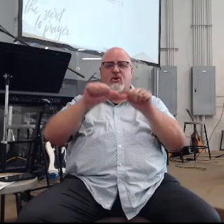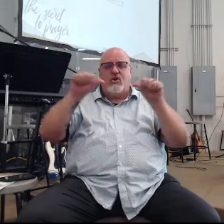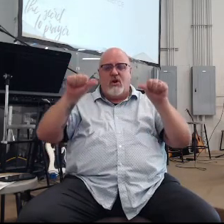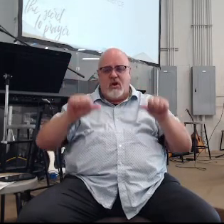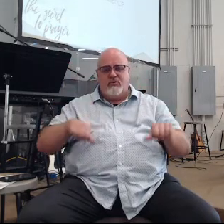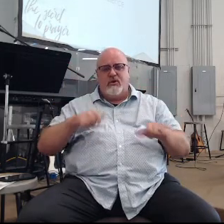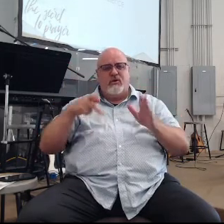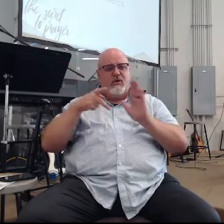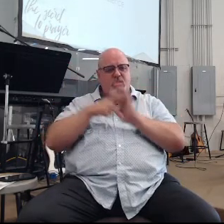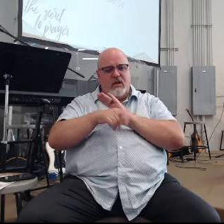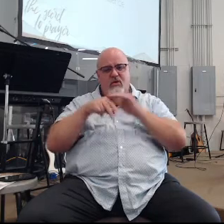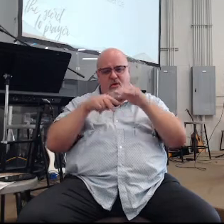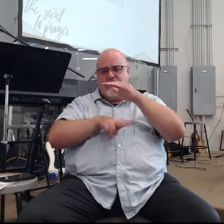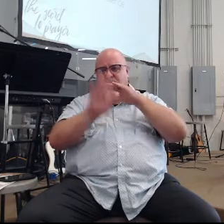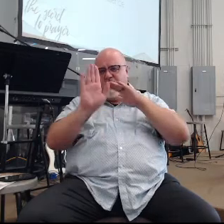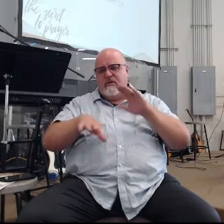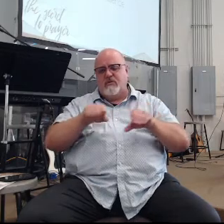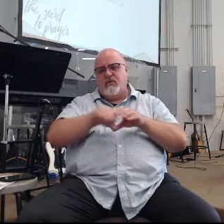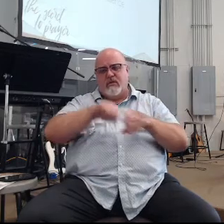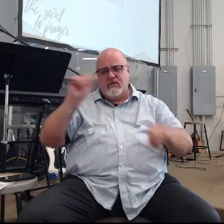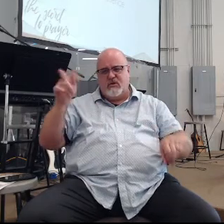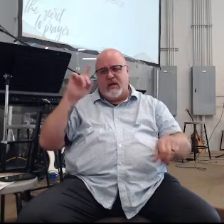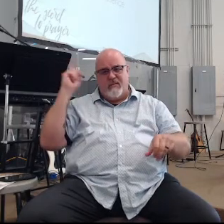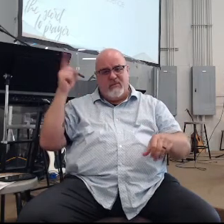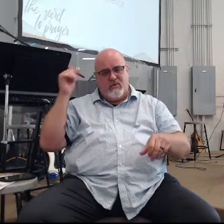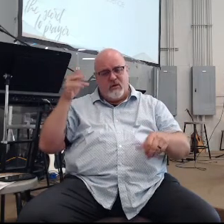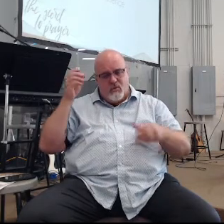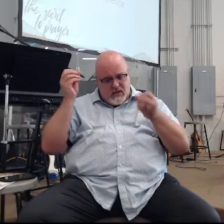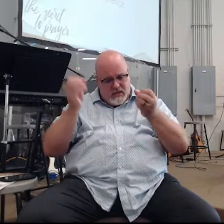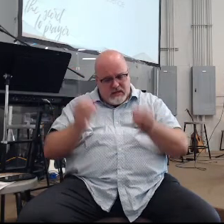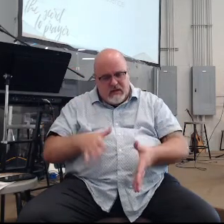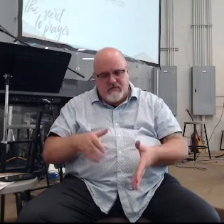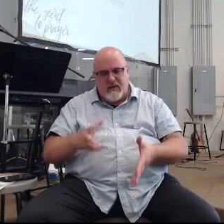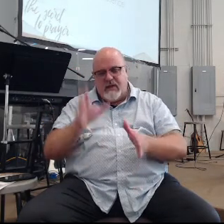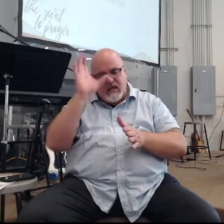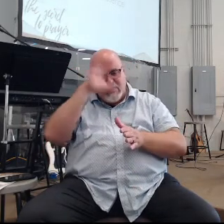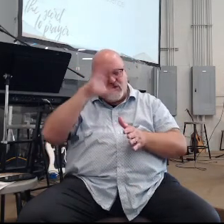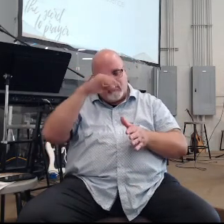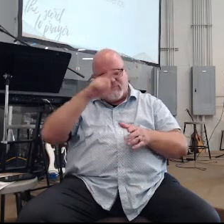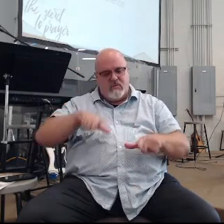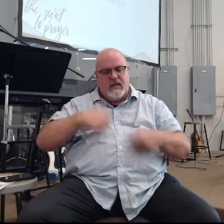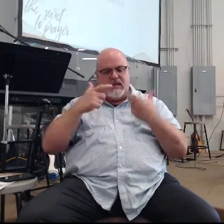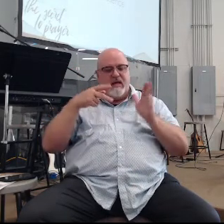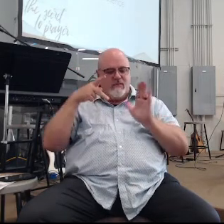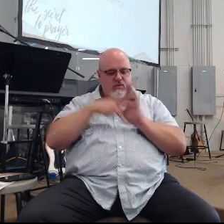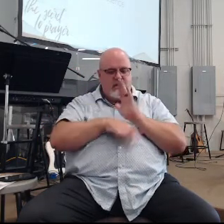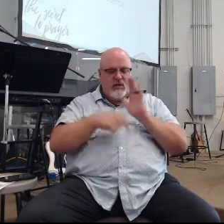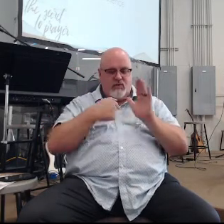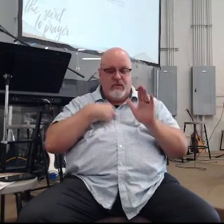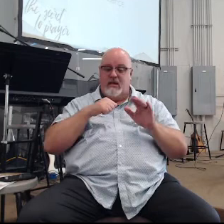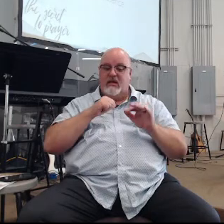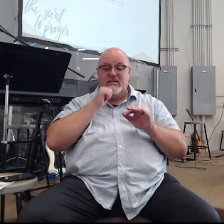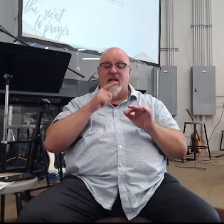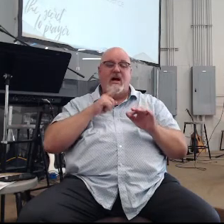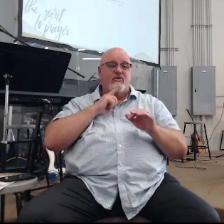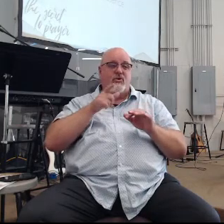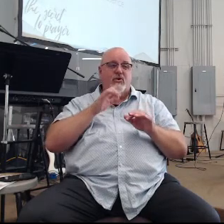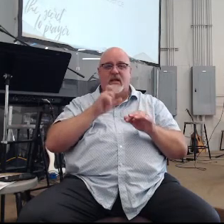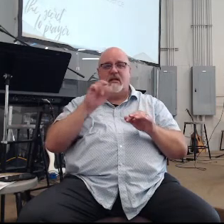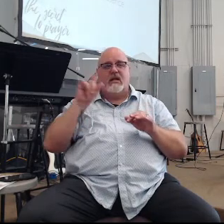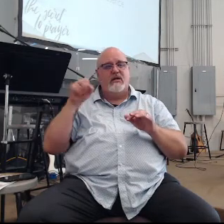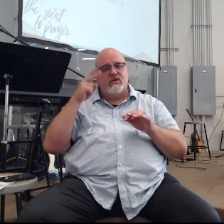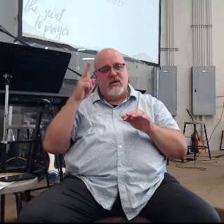prophets with the sword and I even I am the only one left and they seek my life to take it away that that that is not true and Elijah